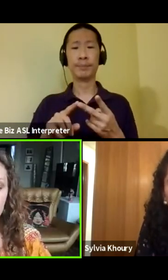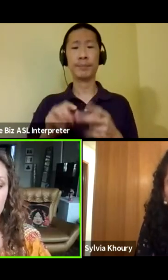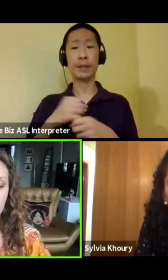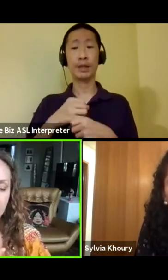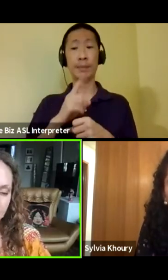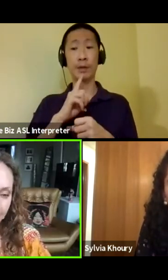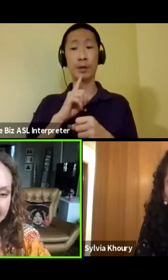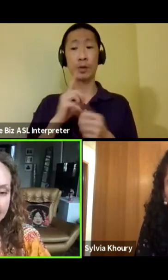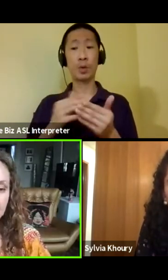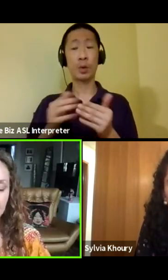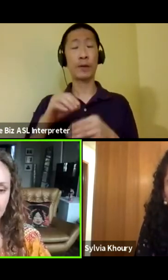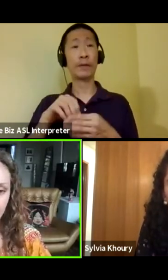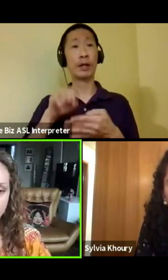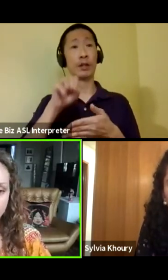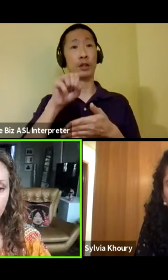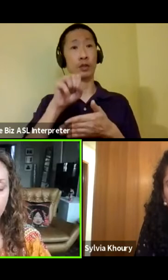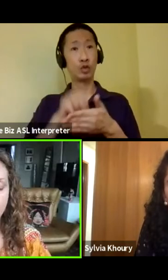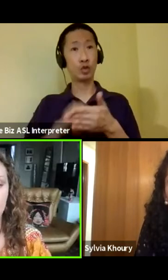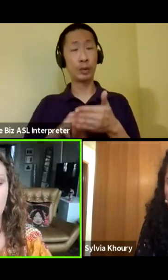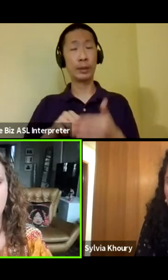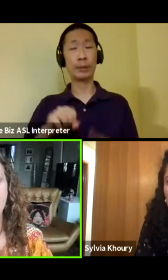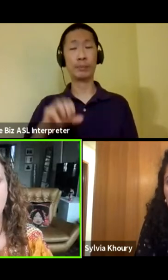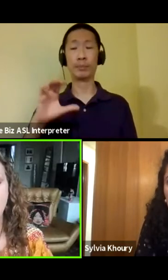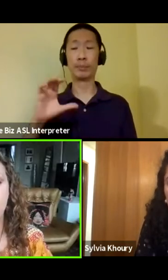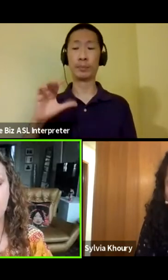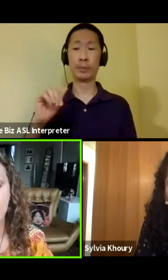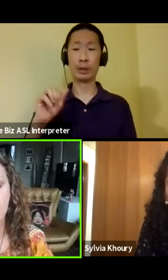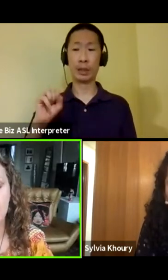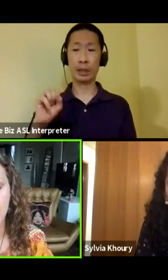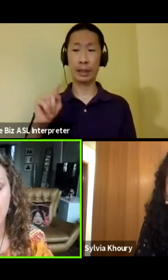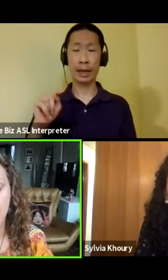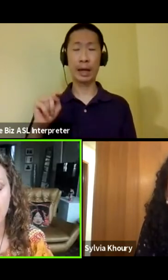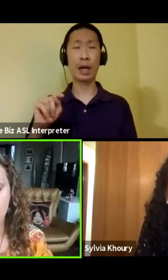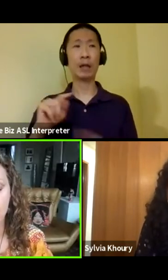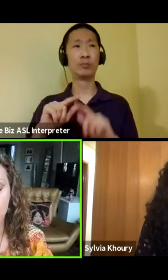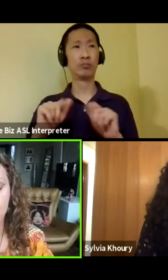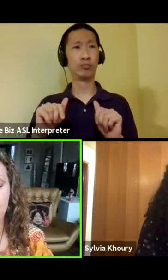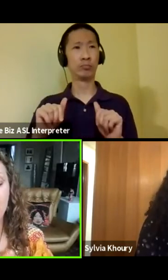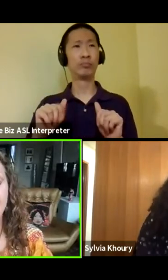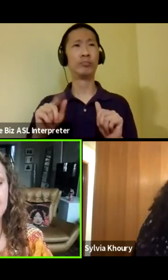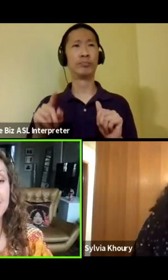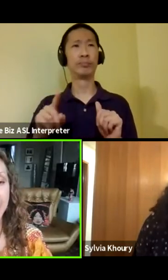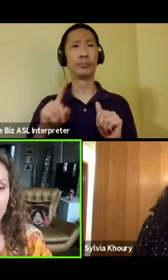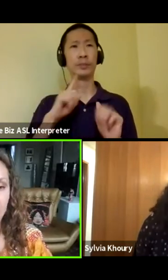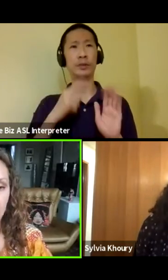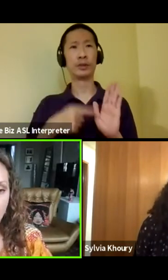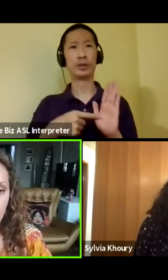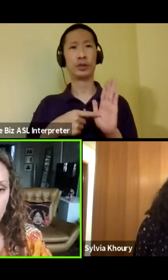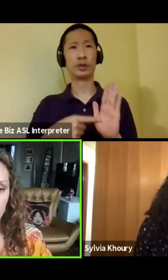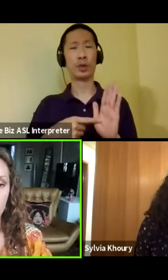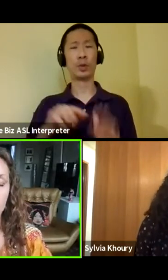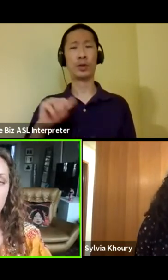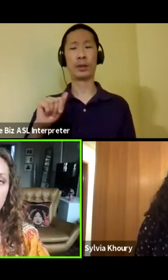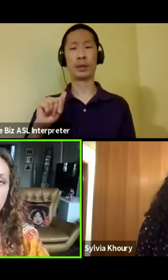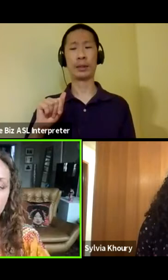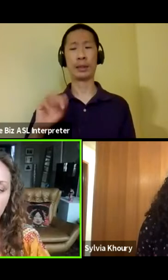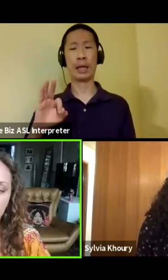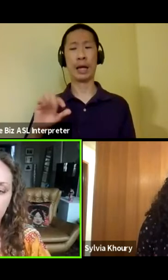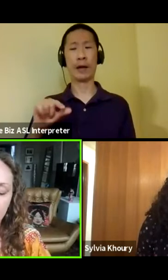script and the casting and all that is reflects the Afghan culture